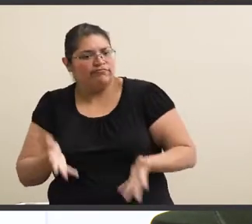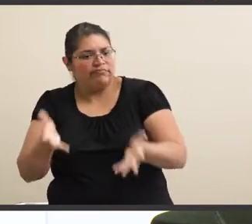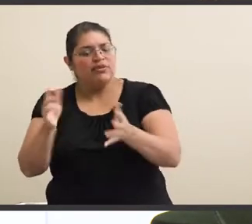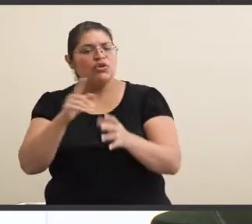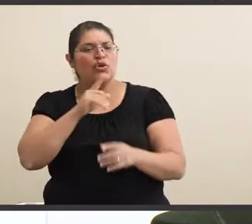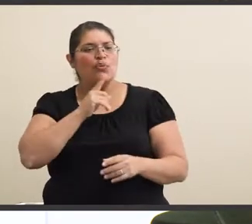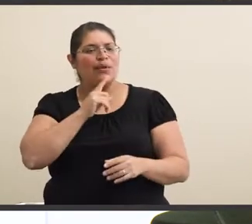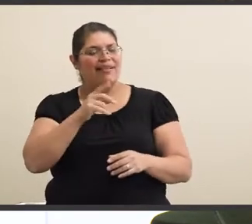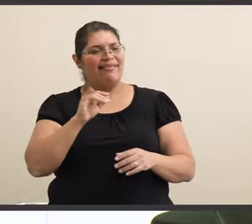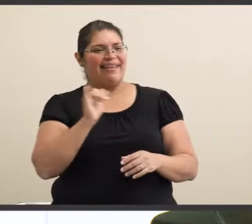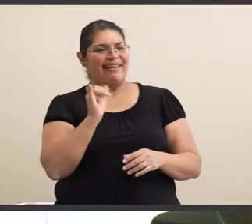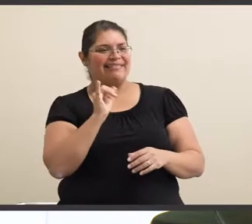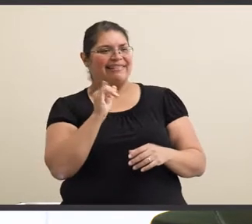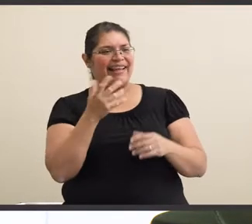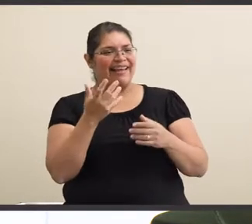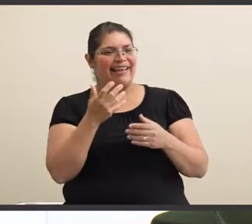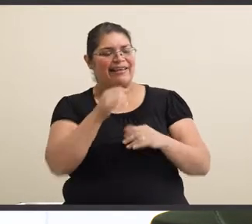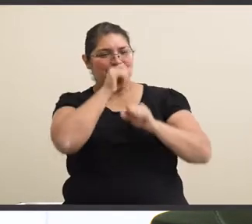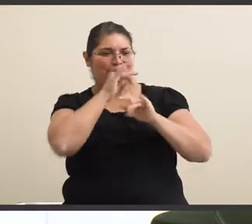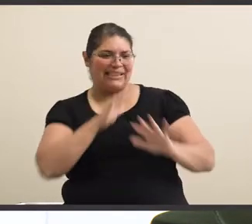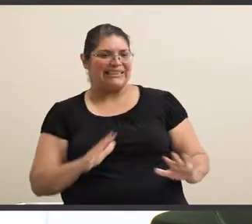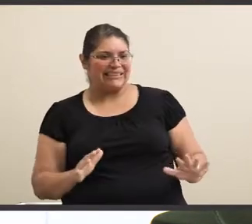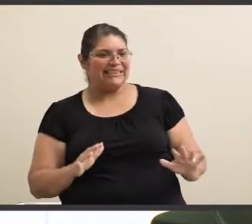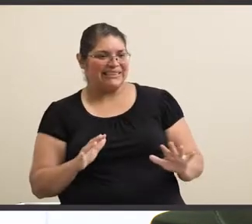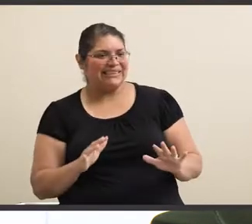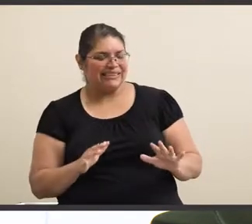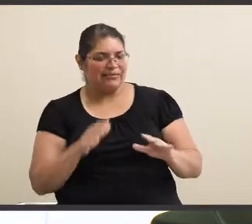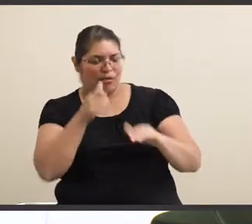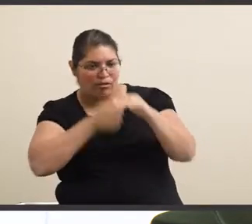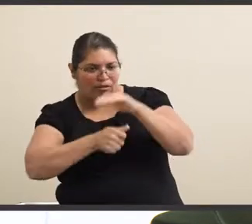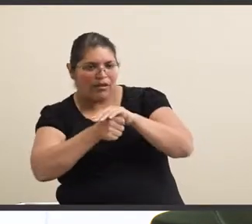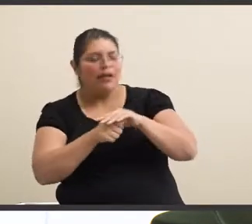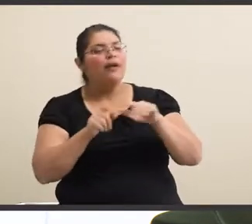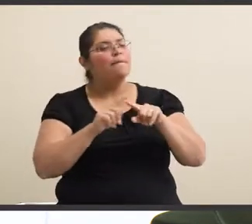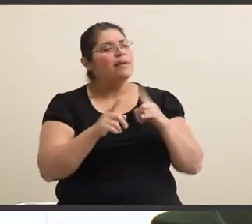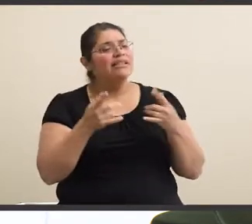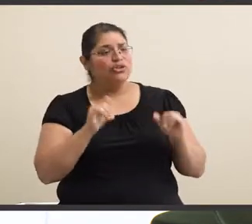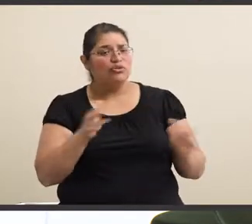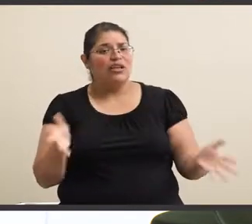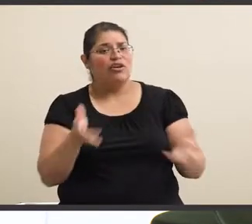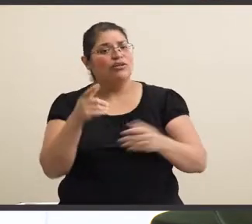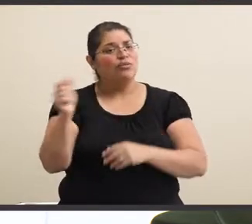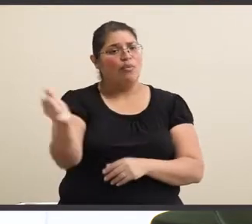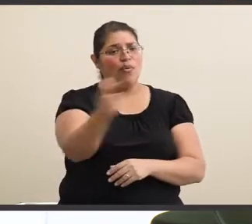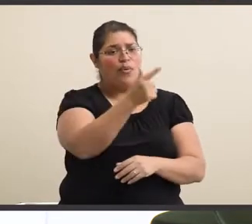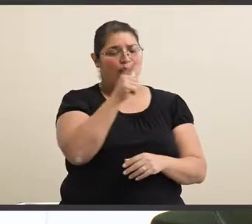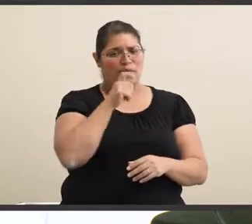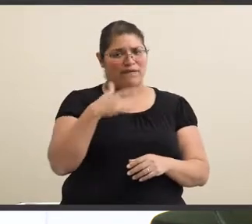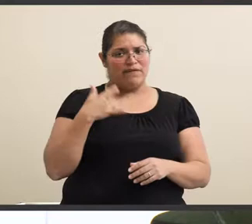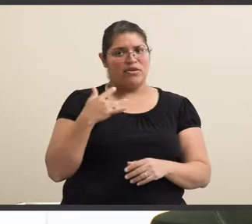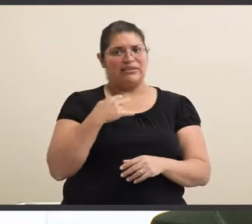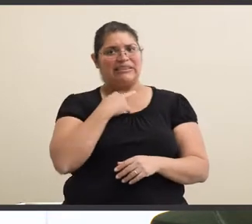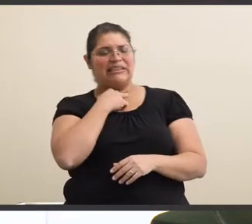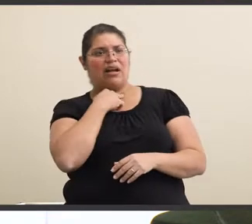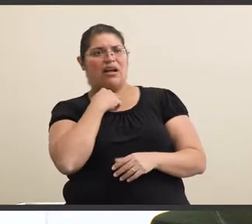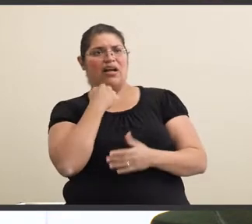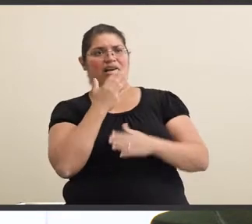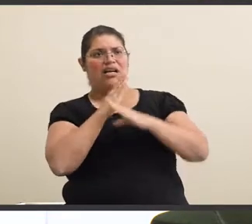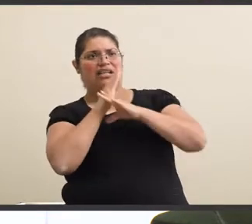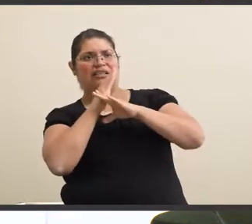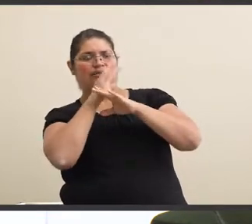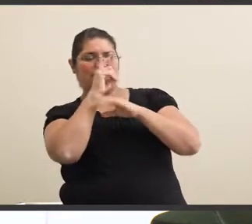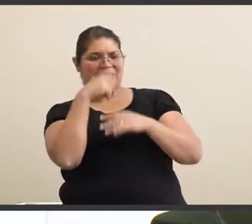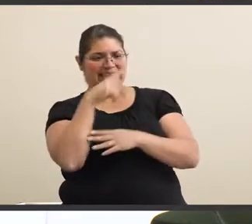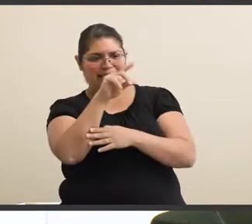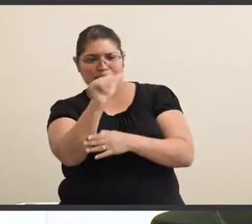in disguise, I guess you can say. But definitely I would encourage anybody who feels stuck because of their